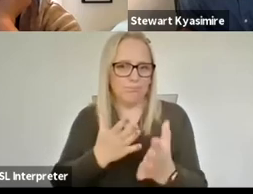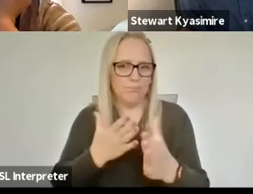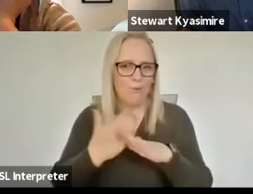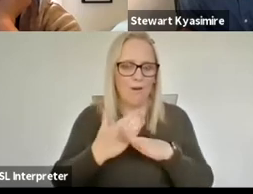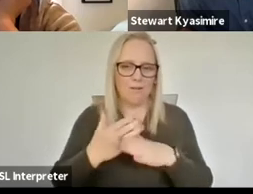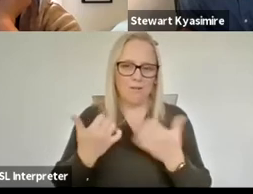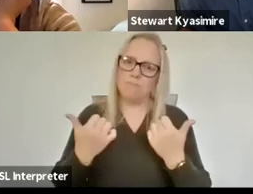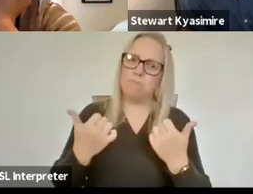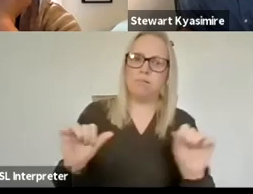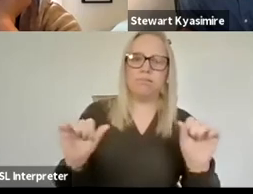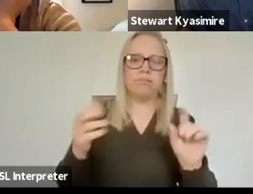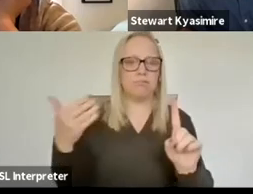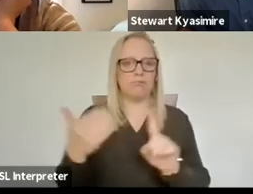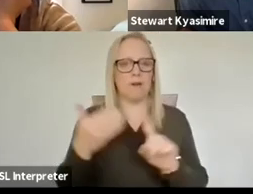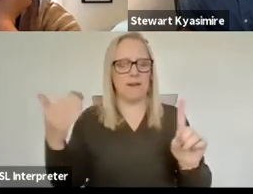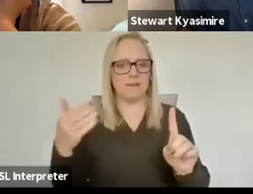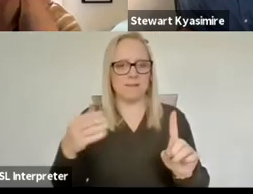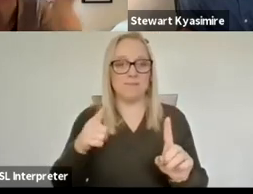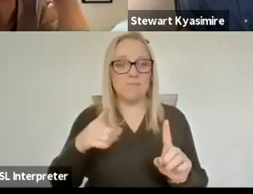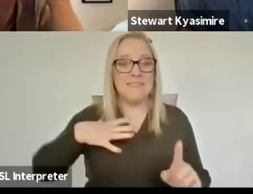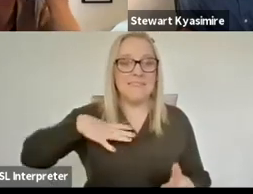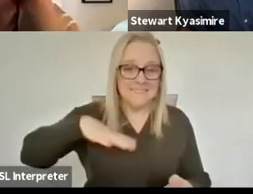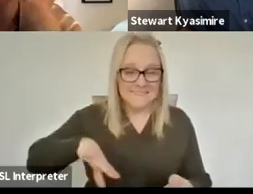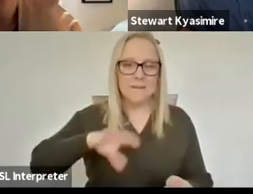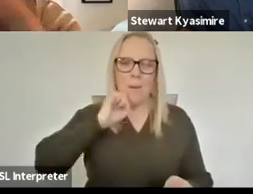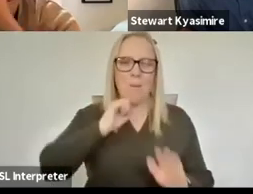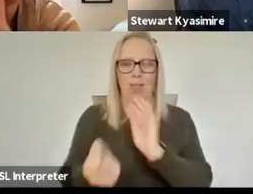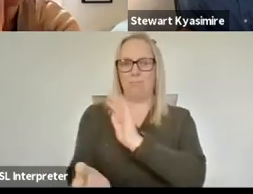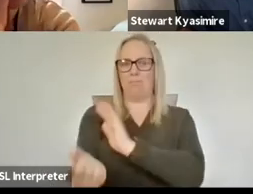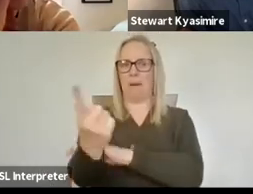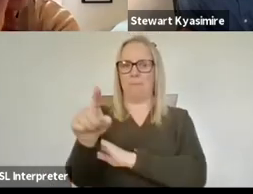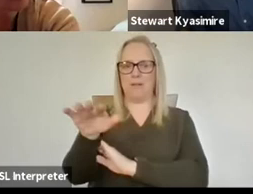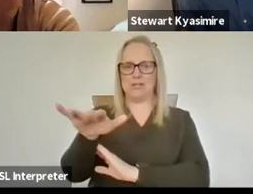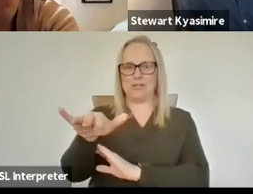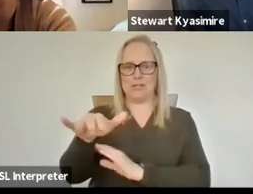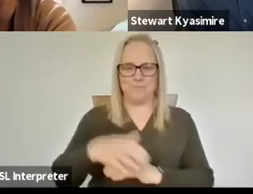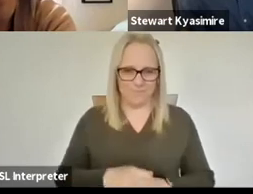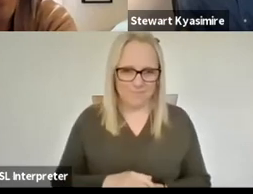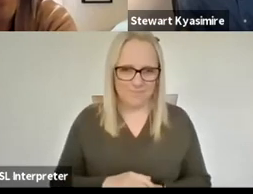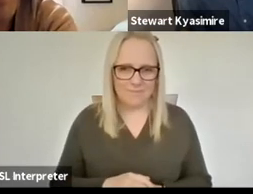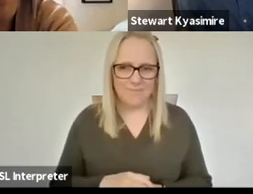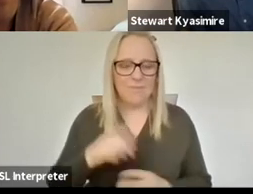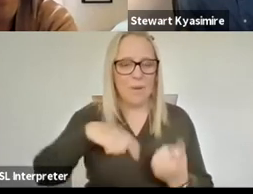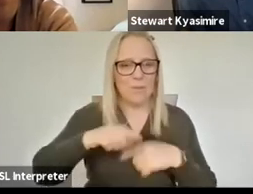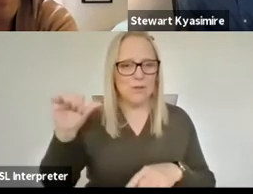finally like need will up it'll it'll it'll bubble up and we should be ready for it